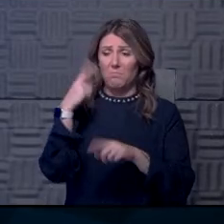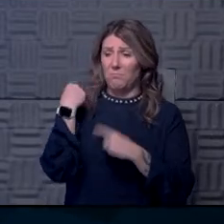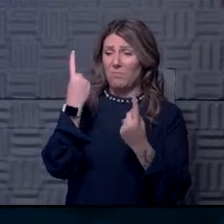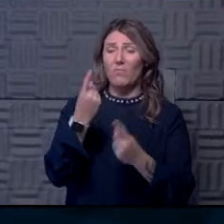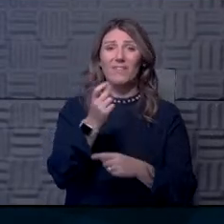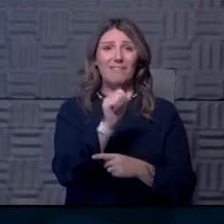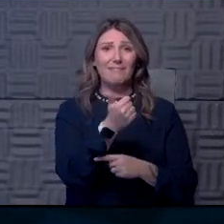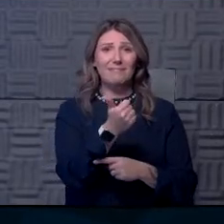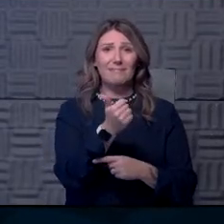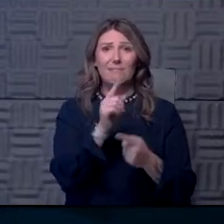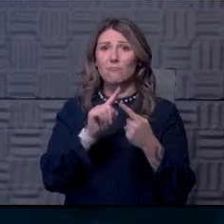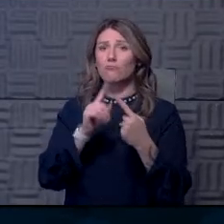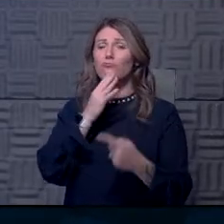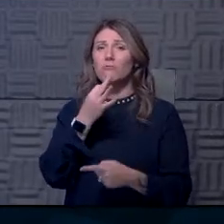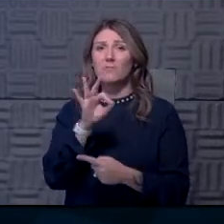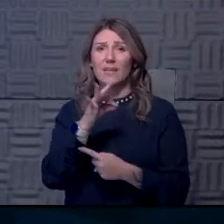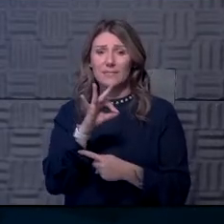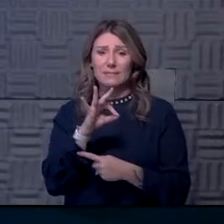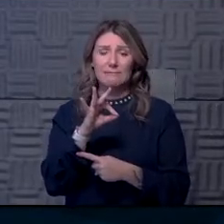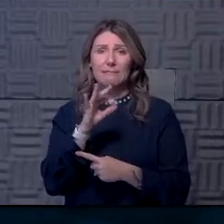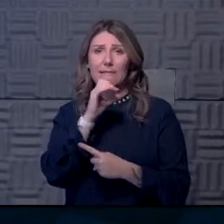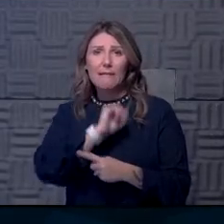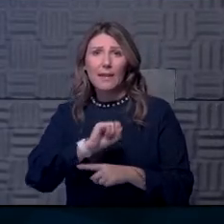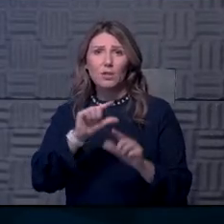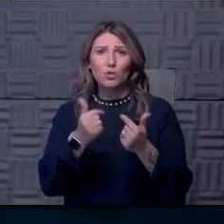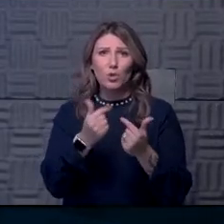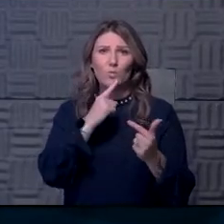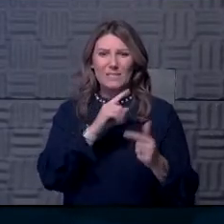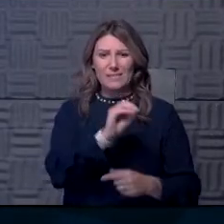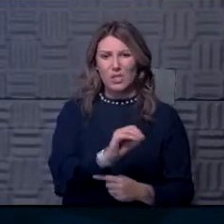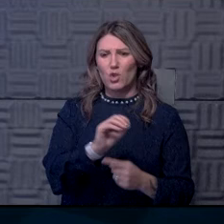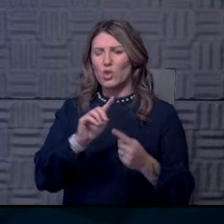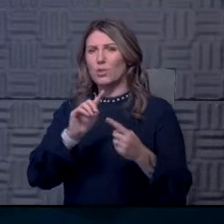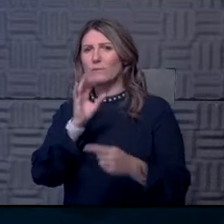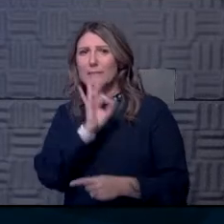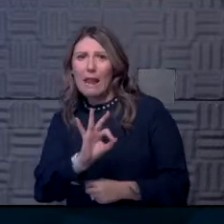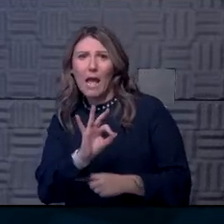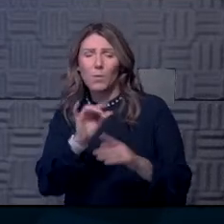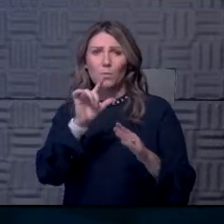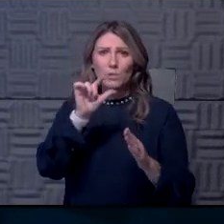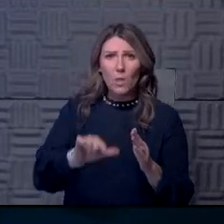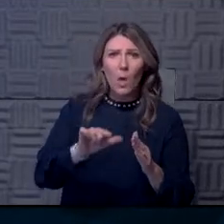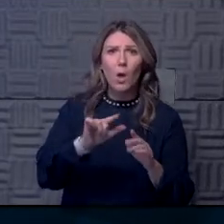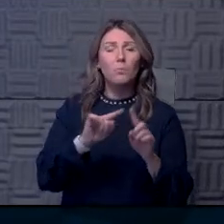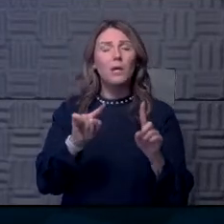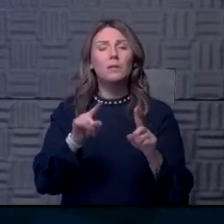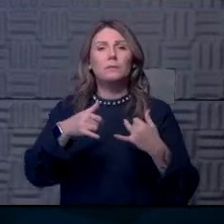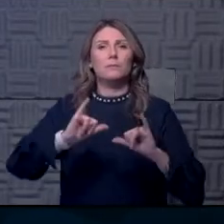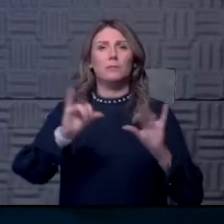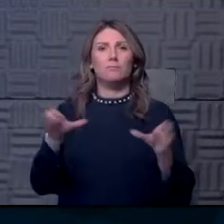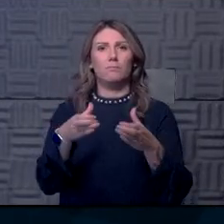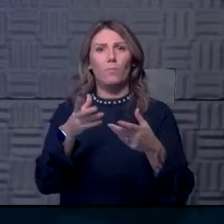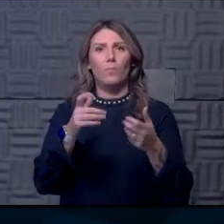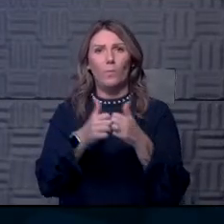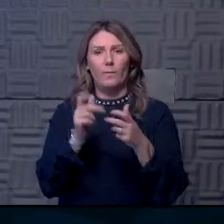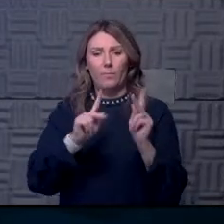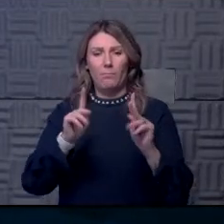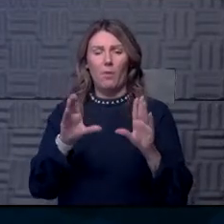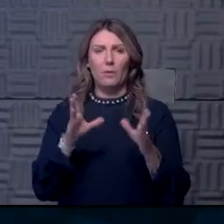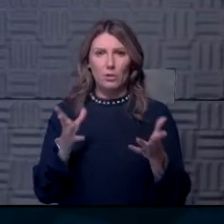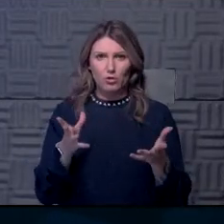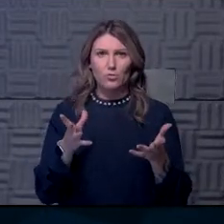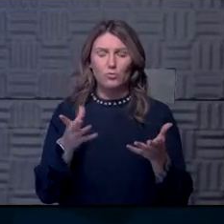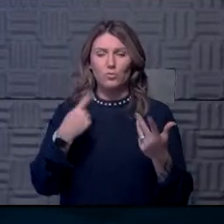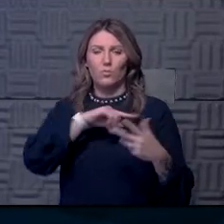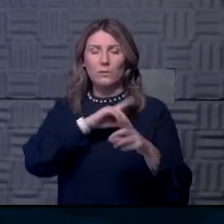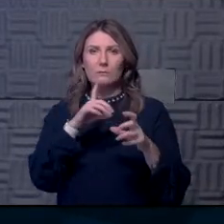year old group increase from being very low, like the zero to nine age group, um, but it's still proportional with the population. But we remain with this,